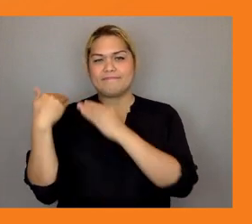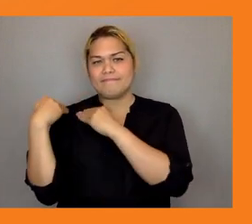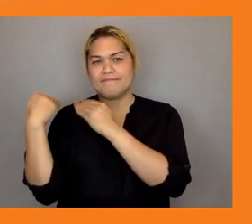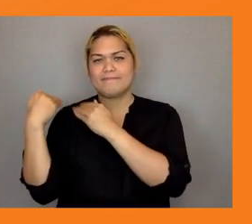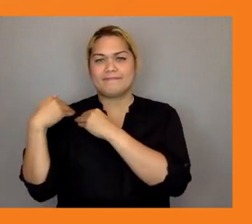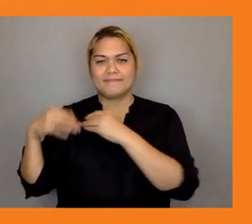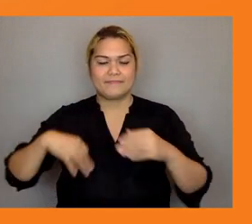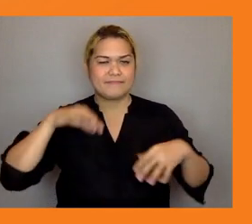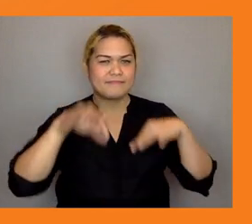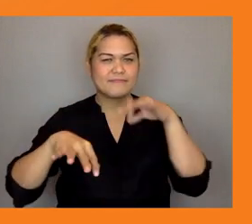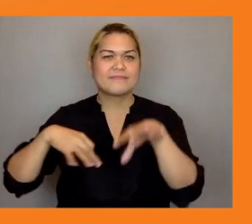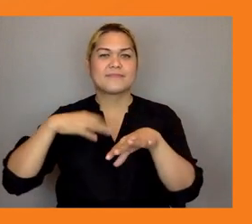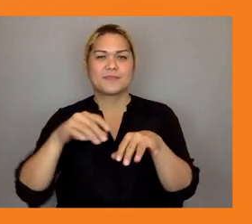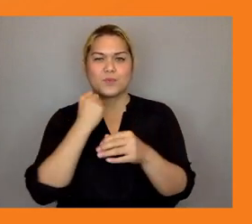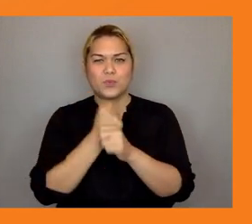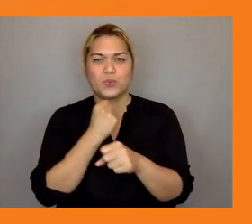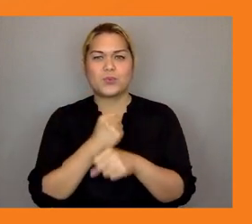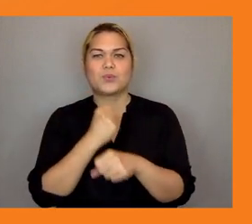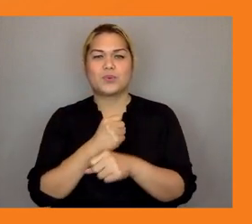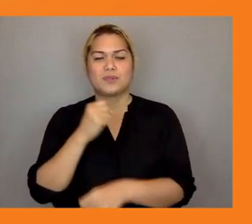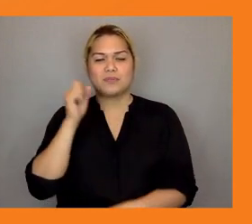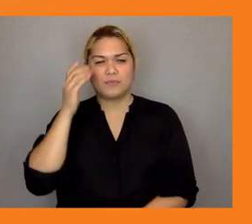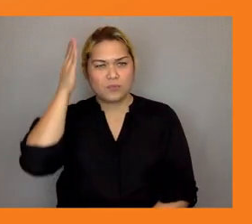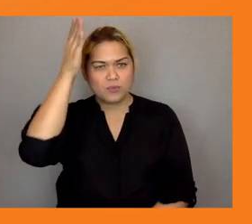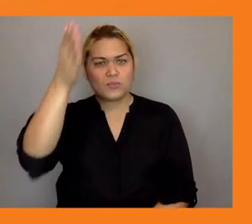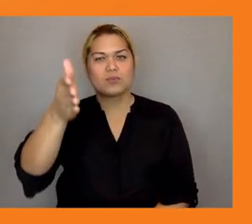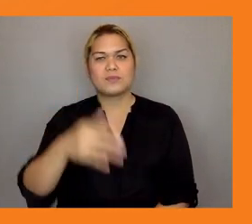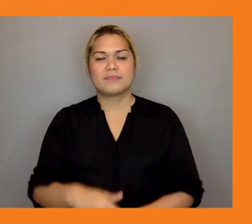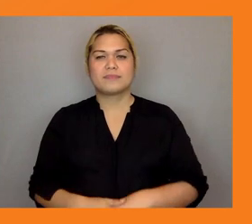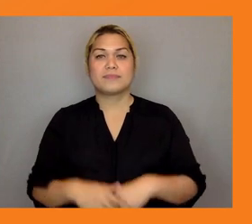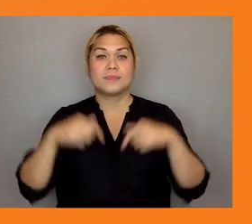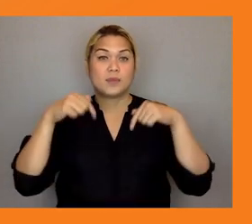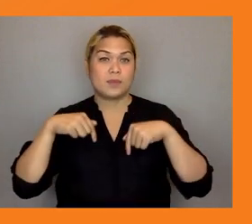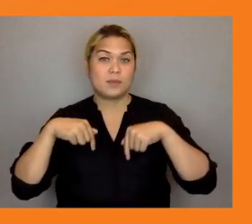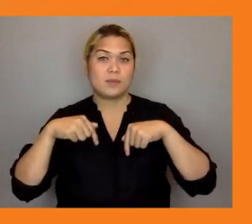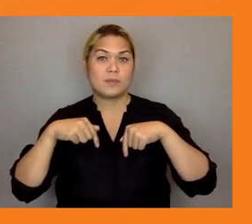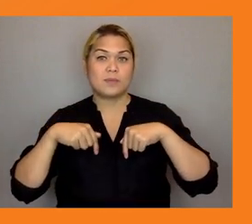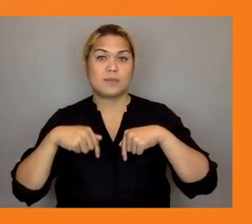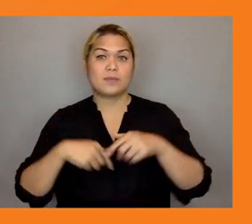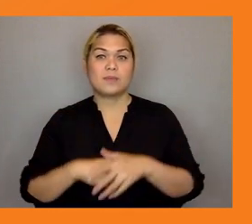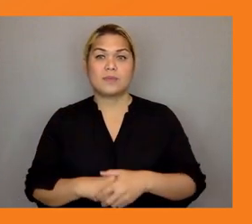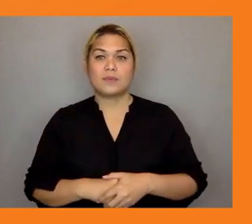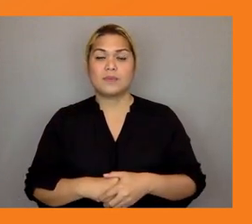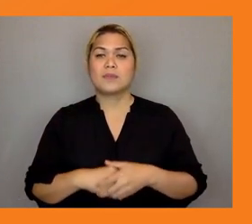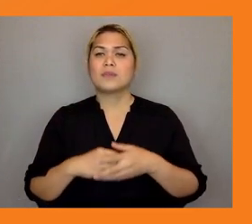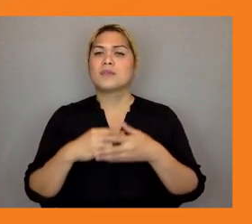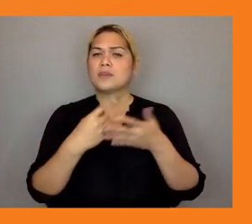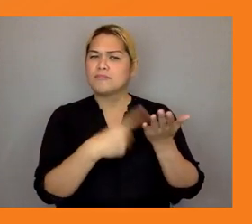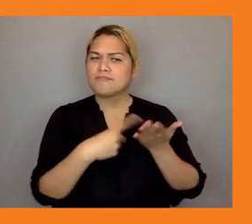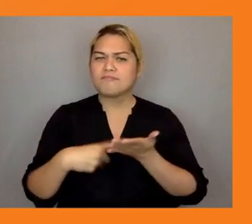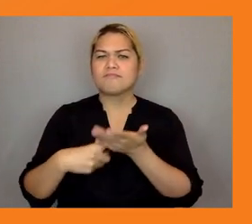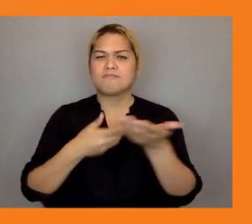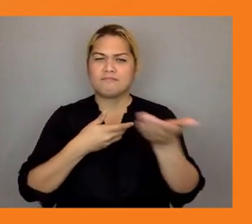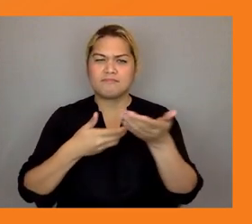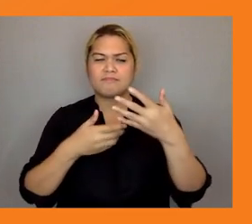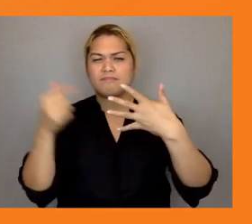joining us here today we look forward to hearing all the fruitful discussions that we will be having and as we listen